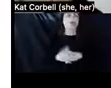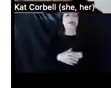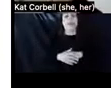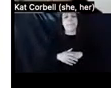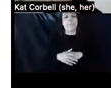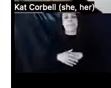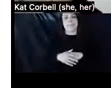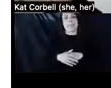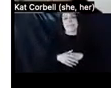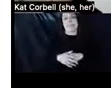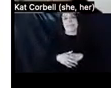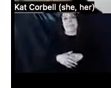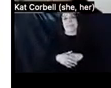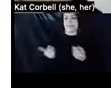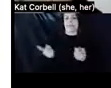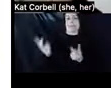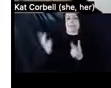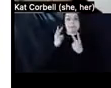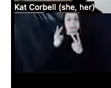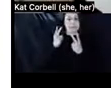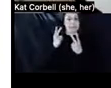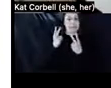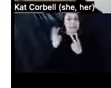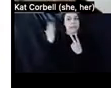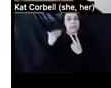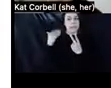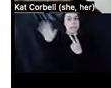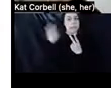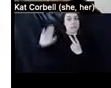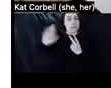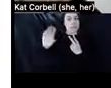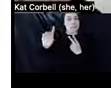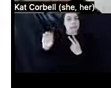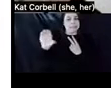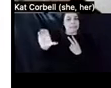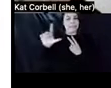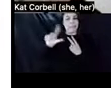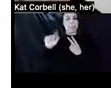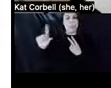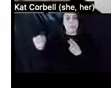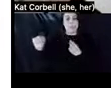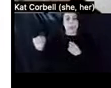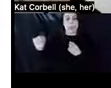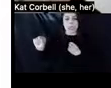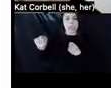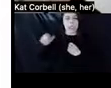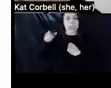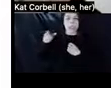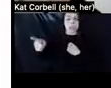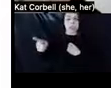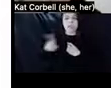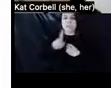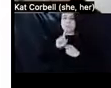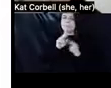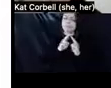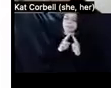paid me a visit one afternoon back in December 20th, uh, December 2020. And she was as lovey-dovey as she